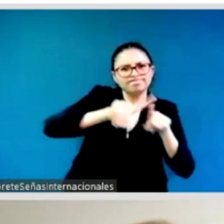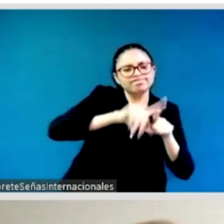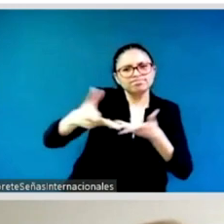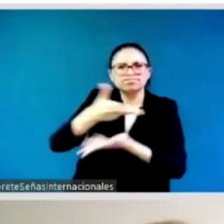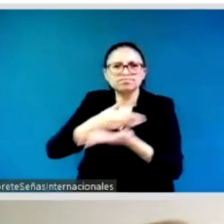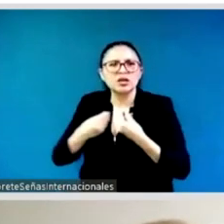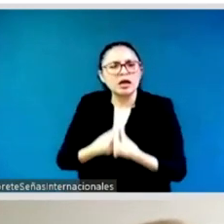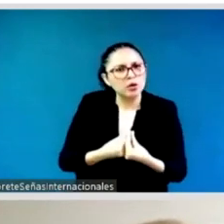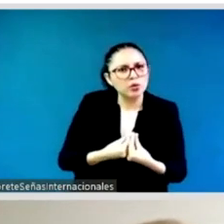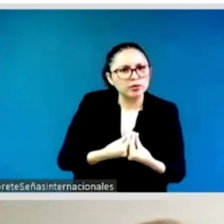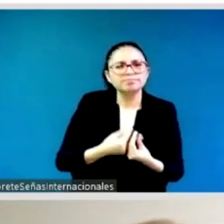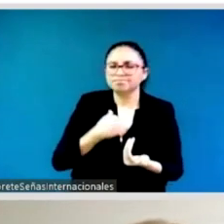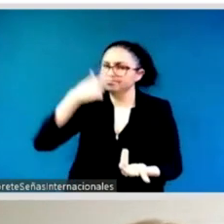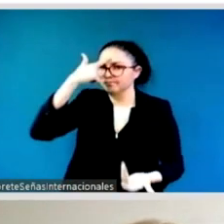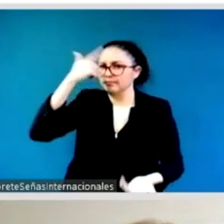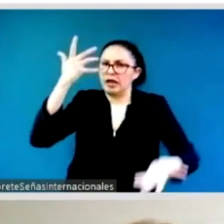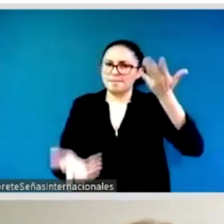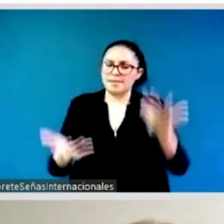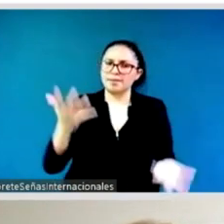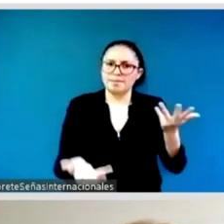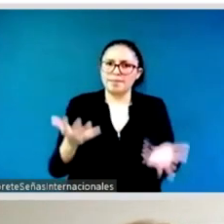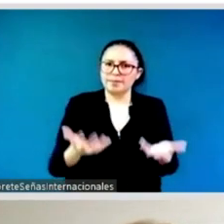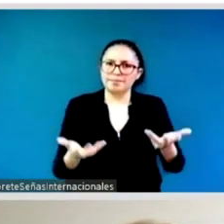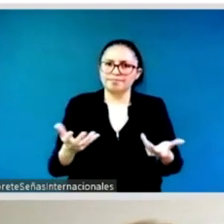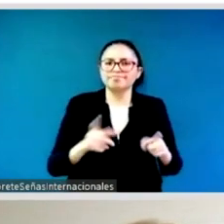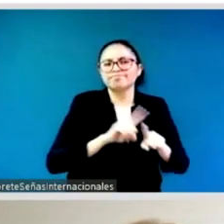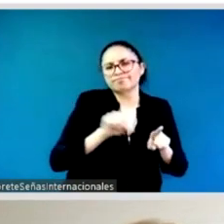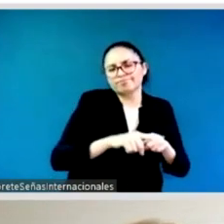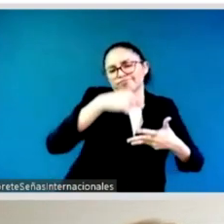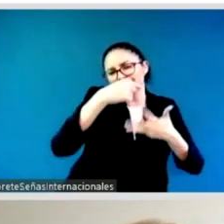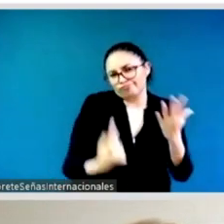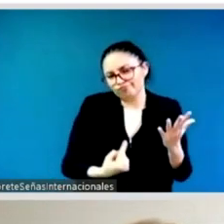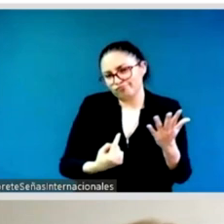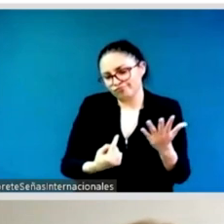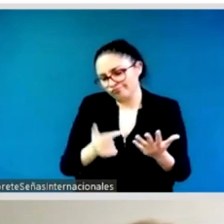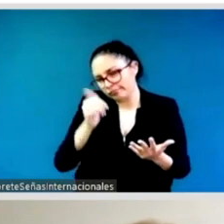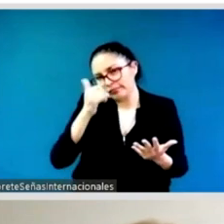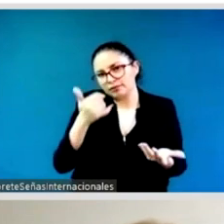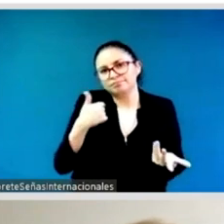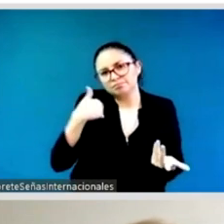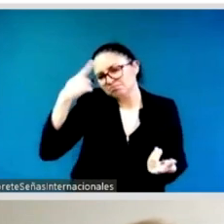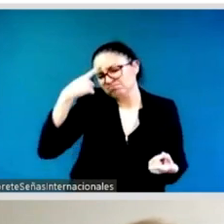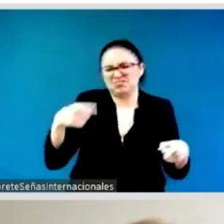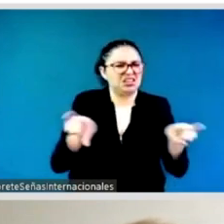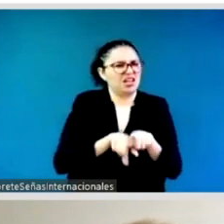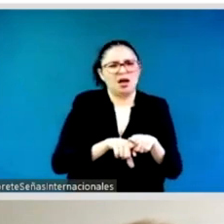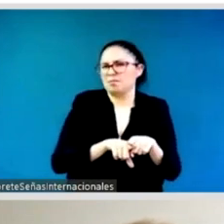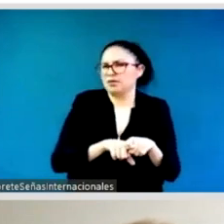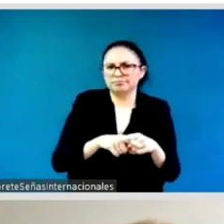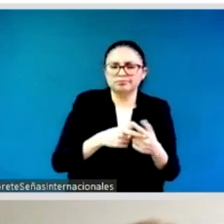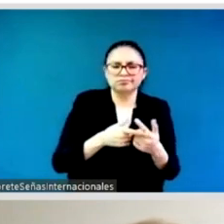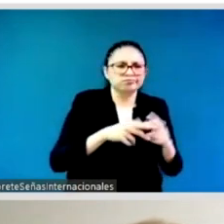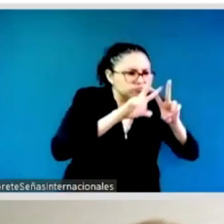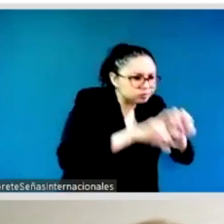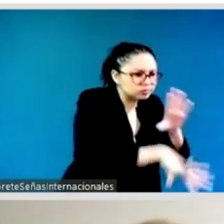and the ipu also a regularly track the percentage of women for example um that